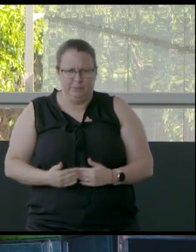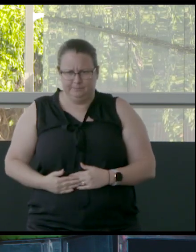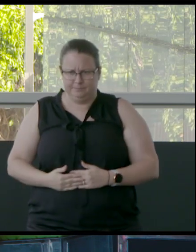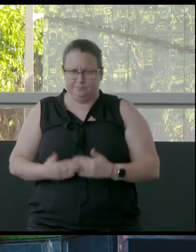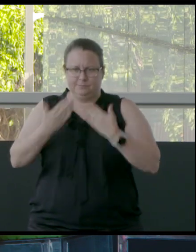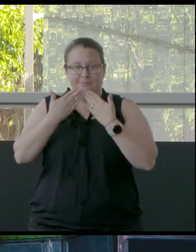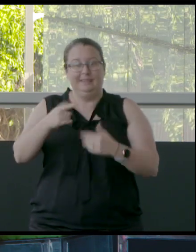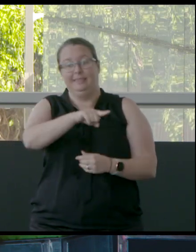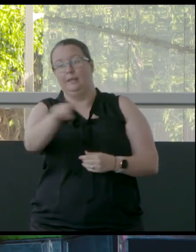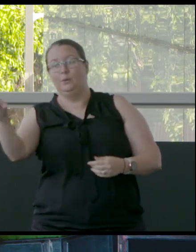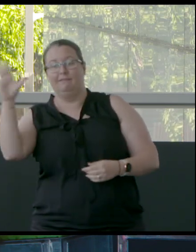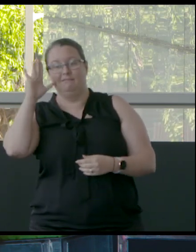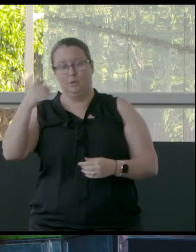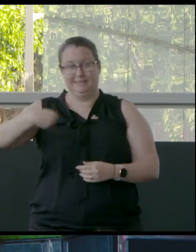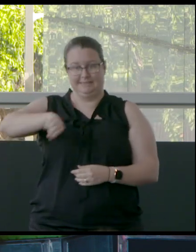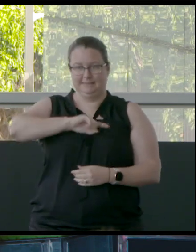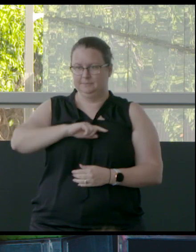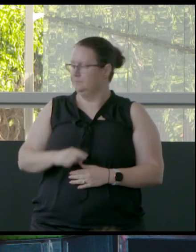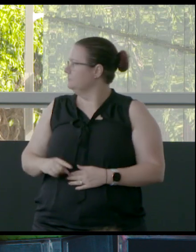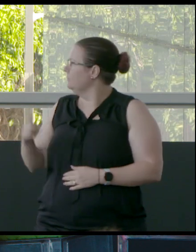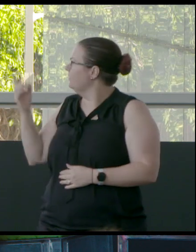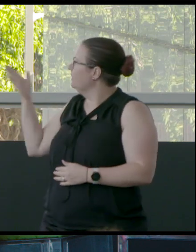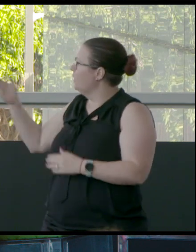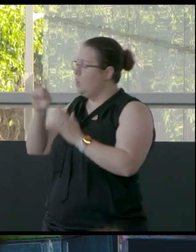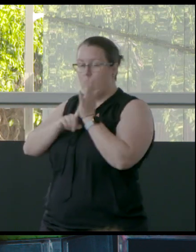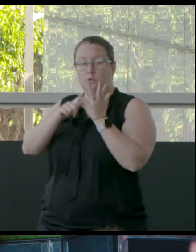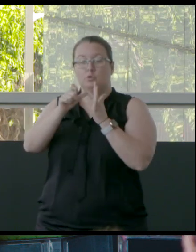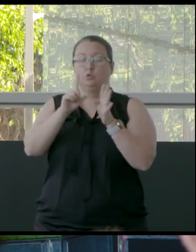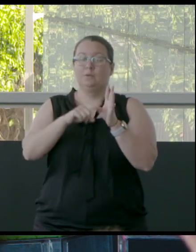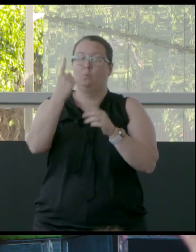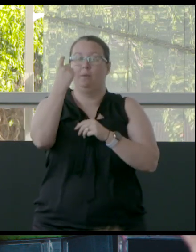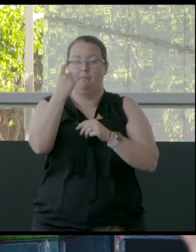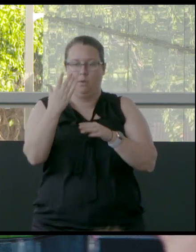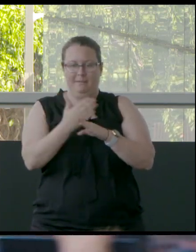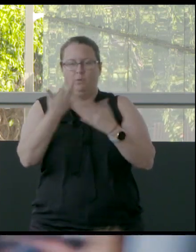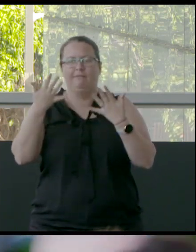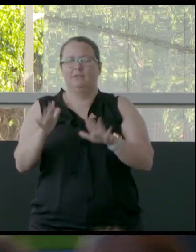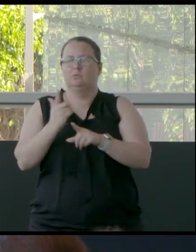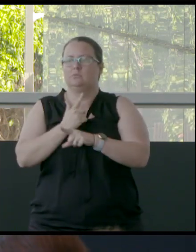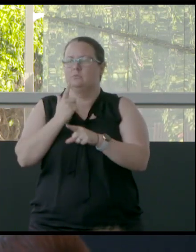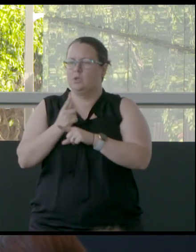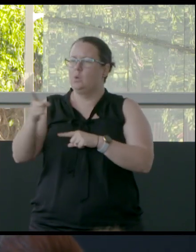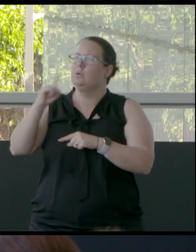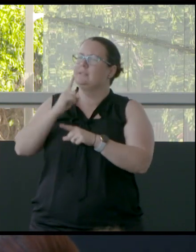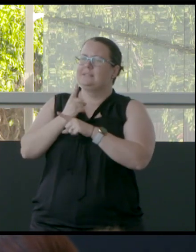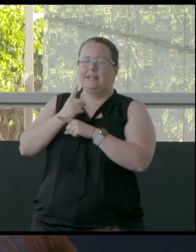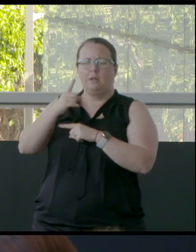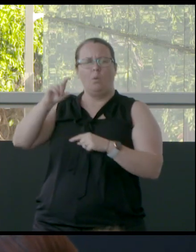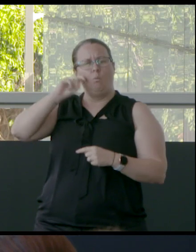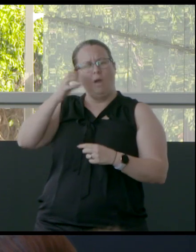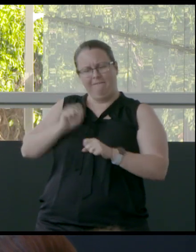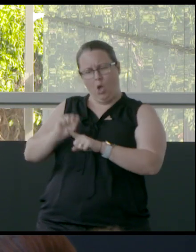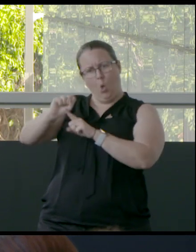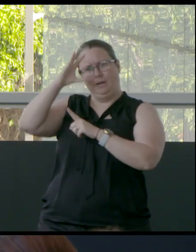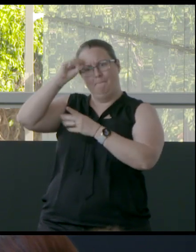thank you for listening. And, Judy, one thing before you go. I just want to quickly pick up on something you said about the memory of water. Could you just